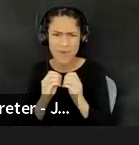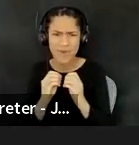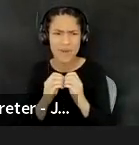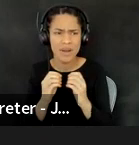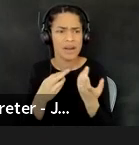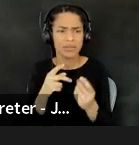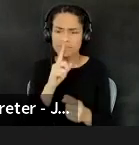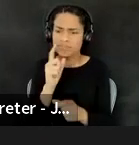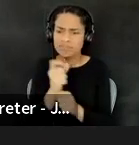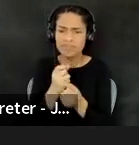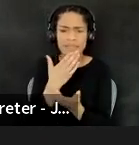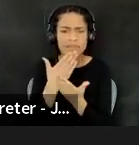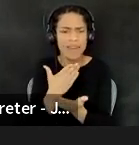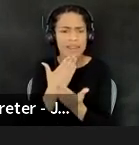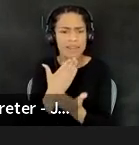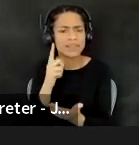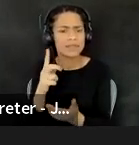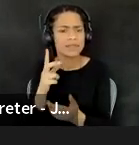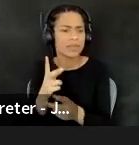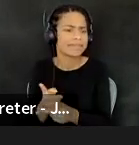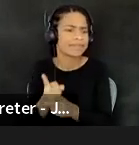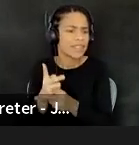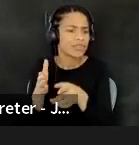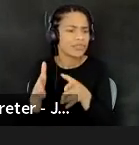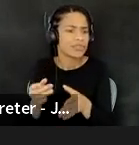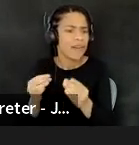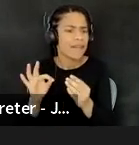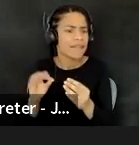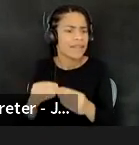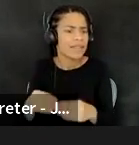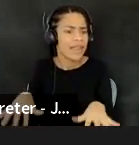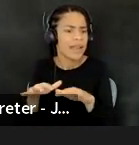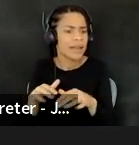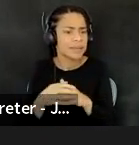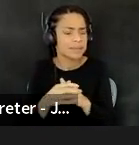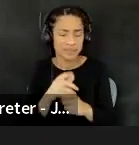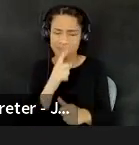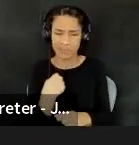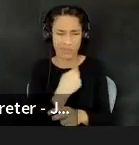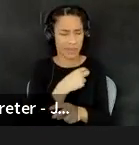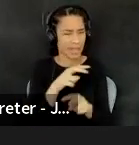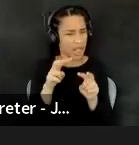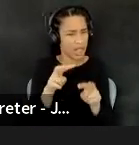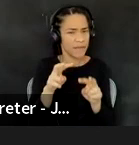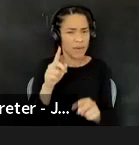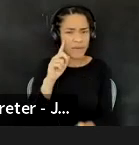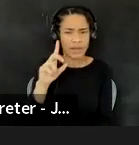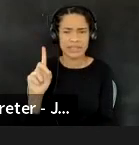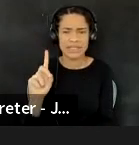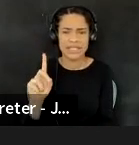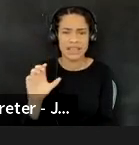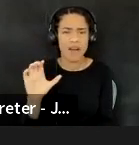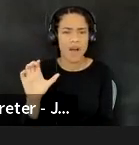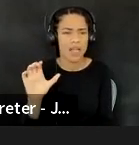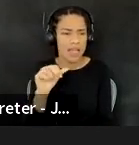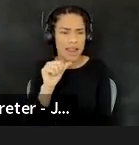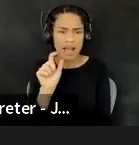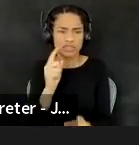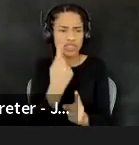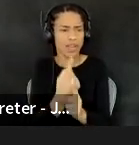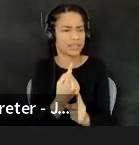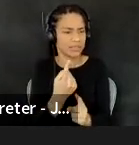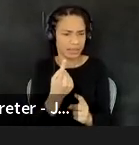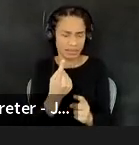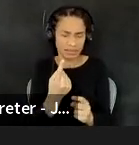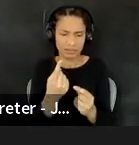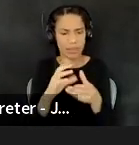stewards of the land. So we're really looking to go forward, um, on decolon and not just do, uh, lip service to it. You know, what